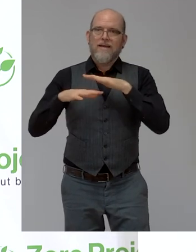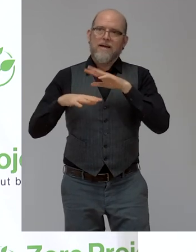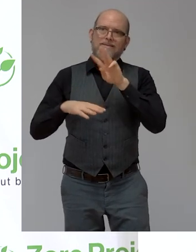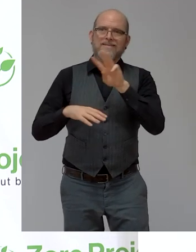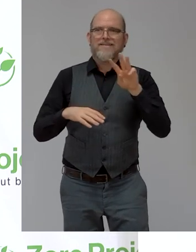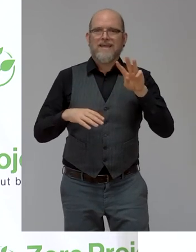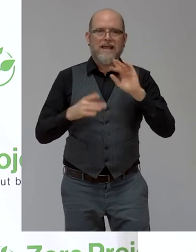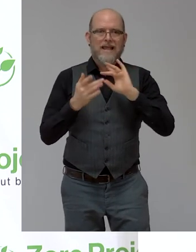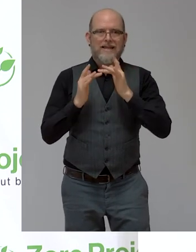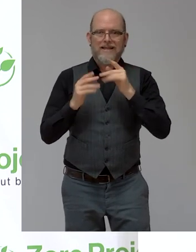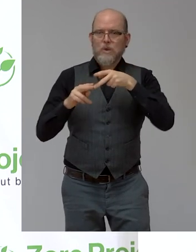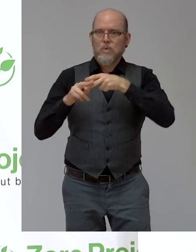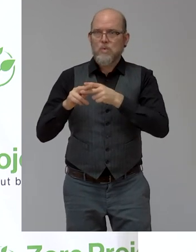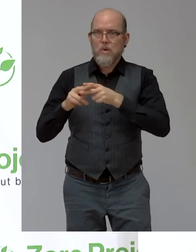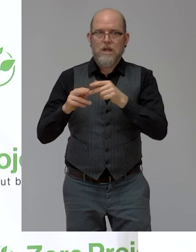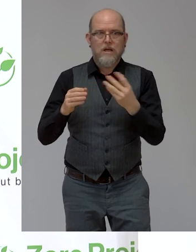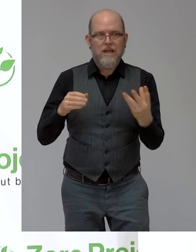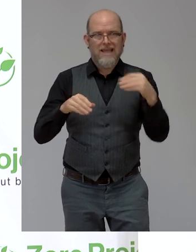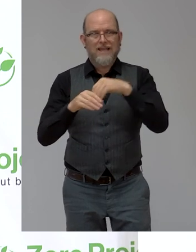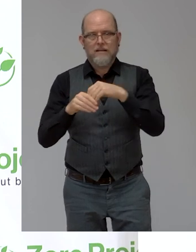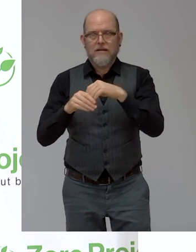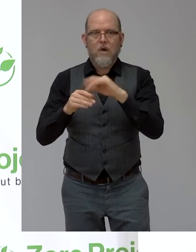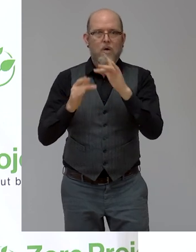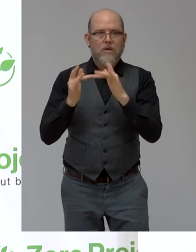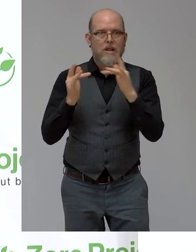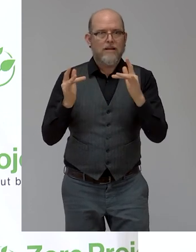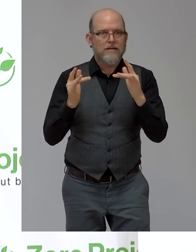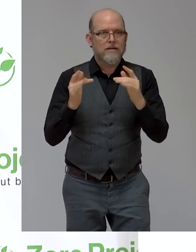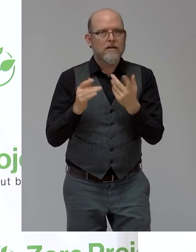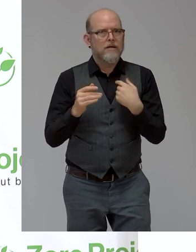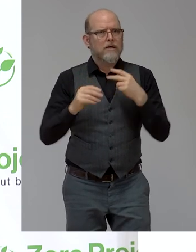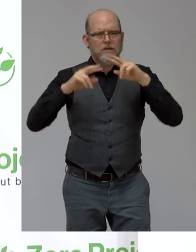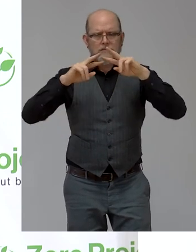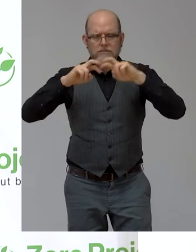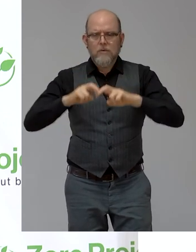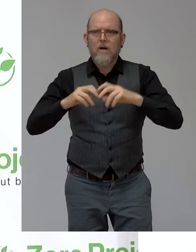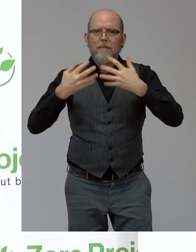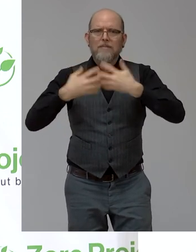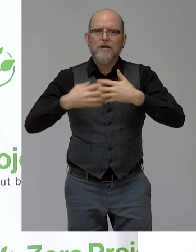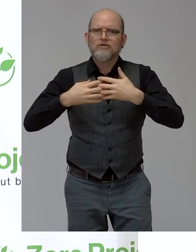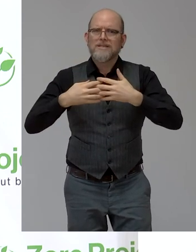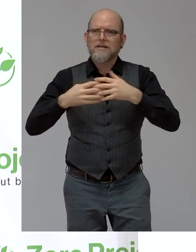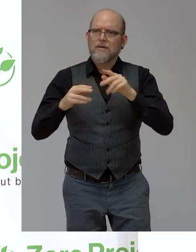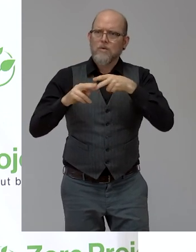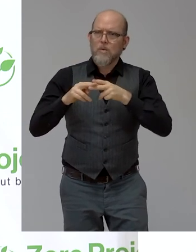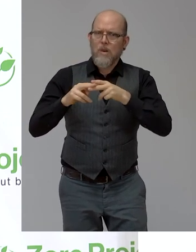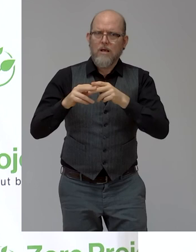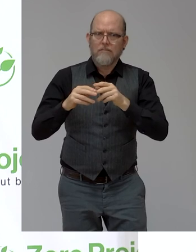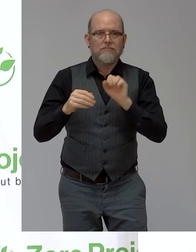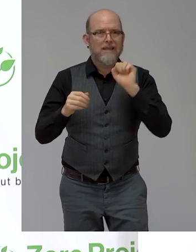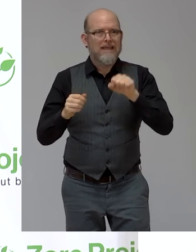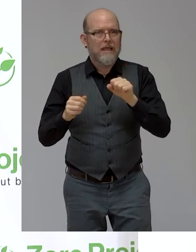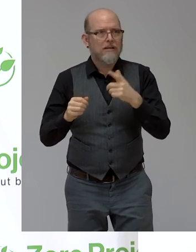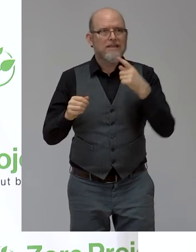late summer, beginning of autumn. As it is planned right now. So we have,